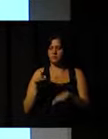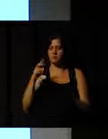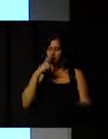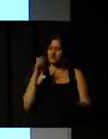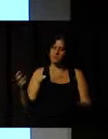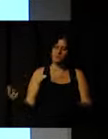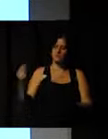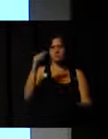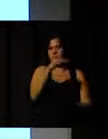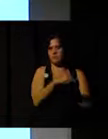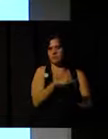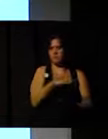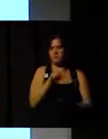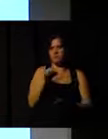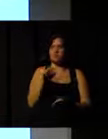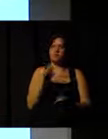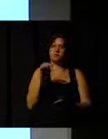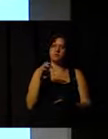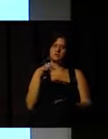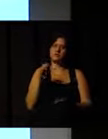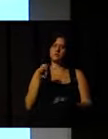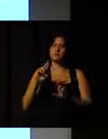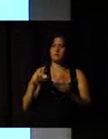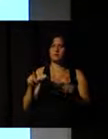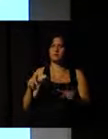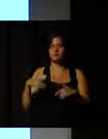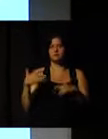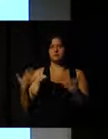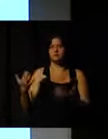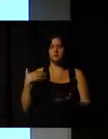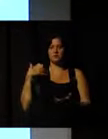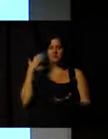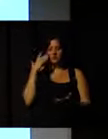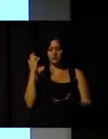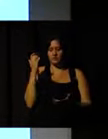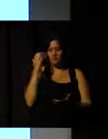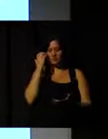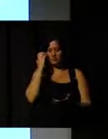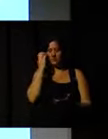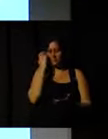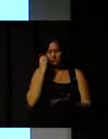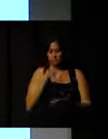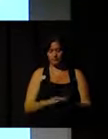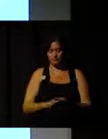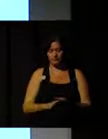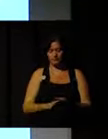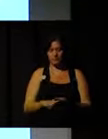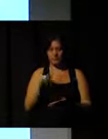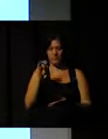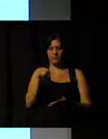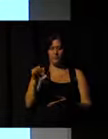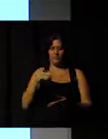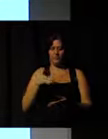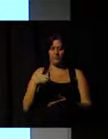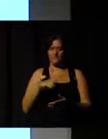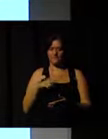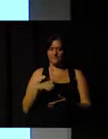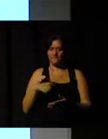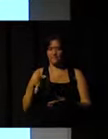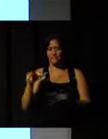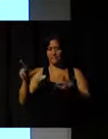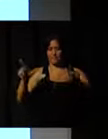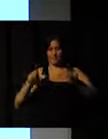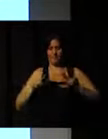bridge between the different systems. And so, I know that if you have a degree in sports